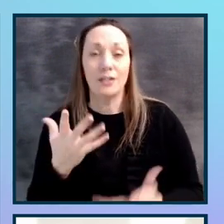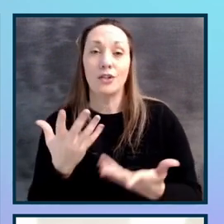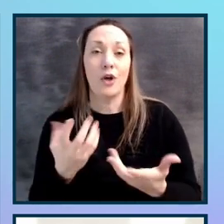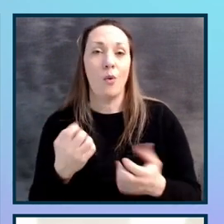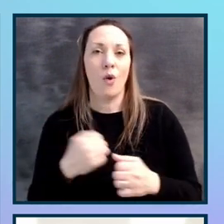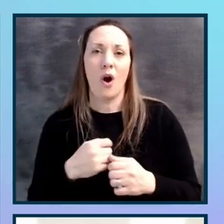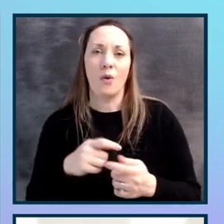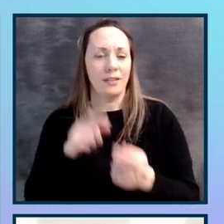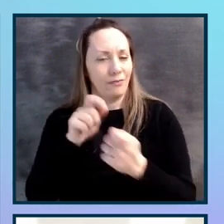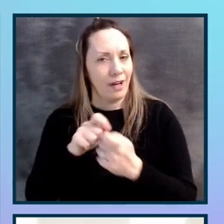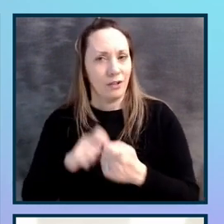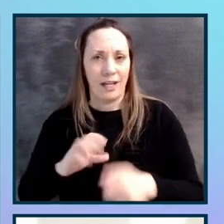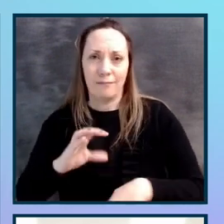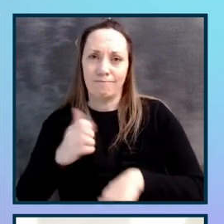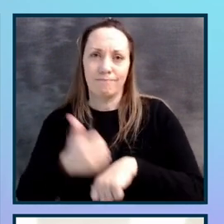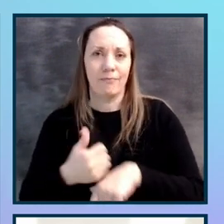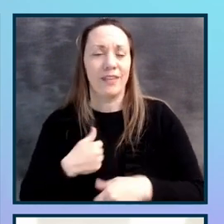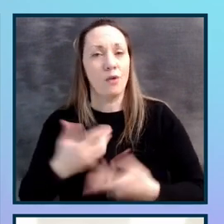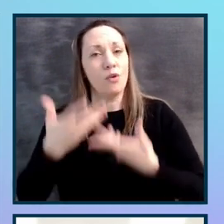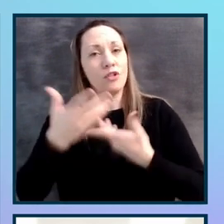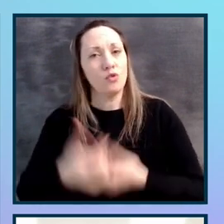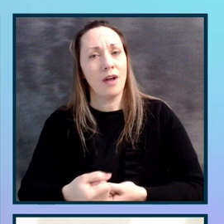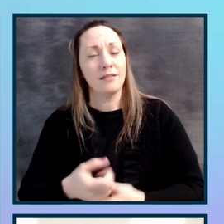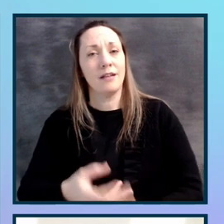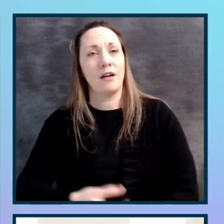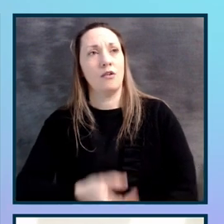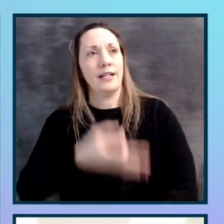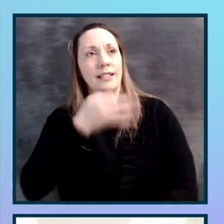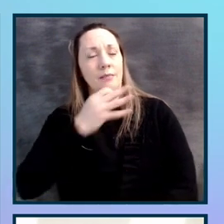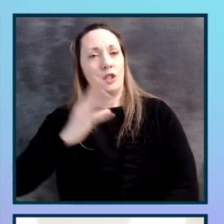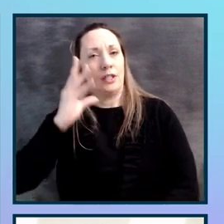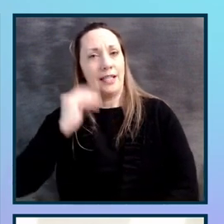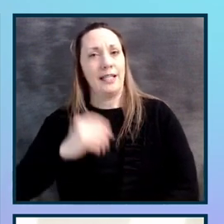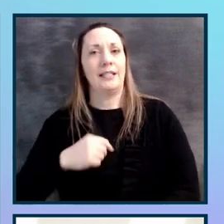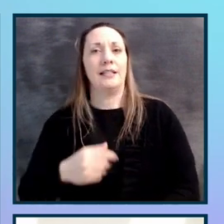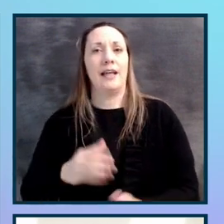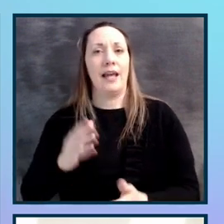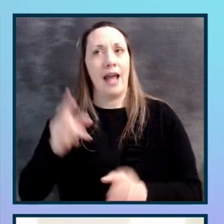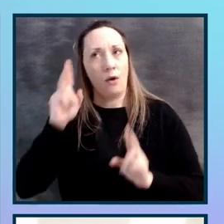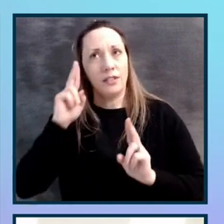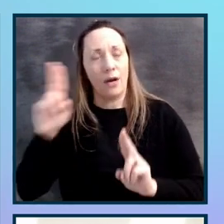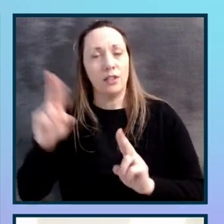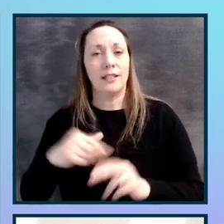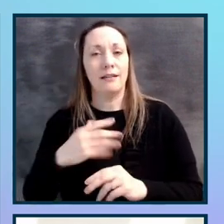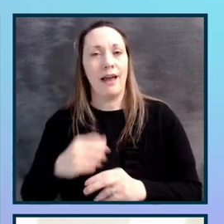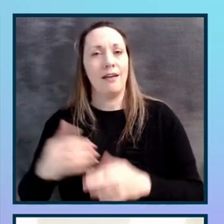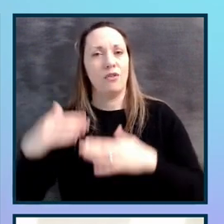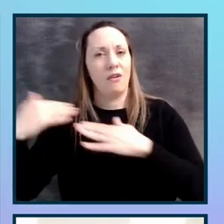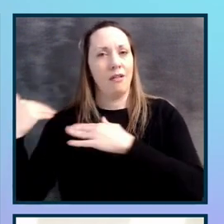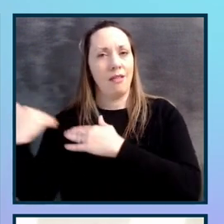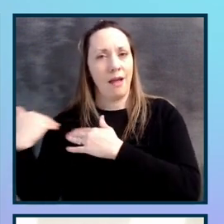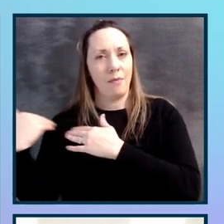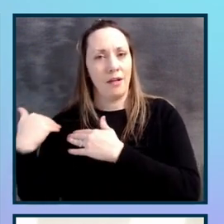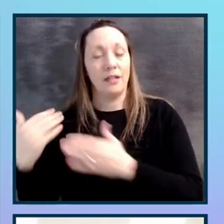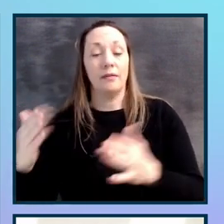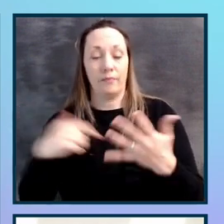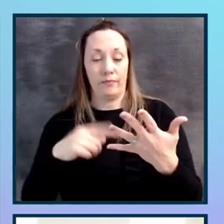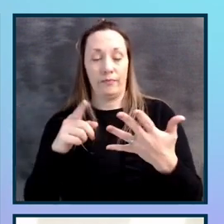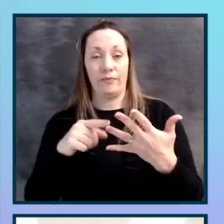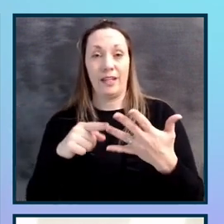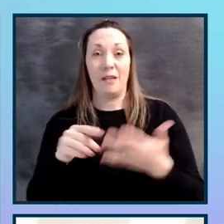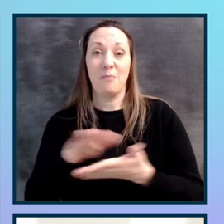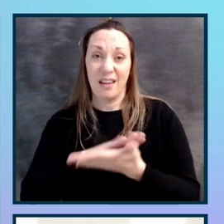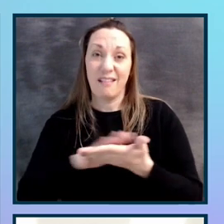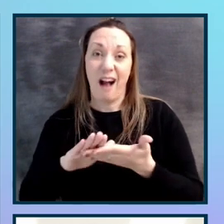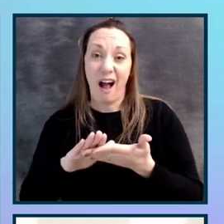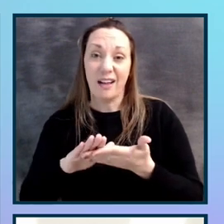detail-oriented and we earn trust through our expertise, our integrity, and our reliability. Be kind. This is my favorite value and it's probably the reason